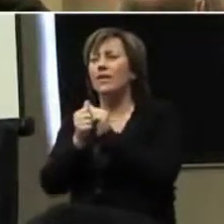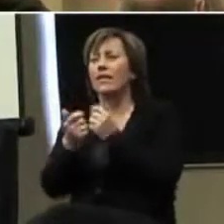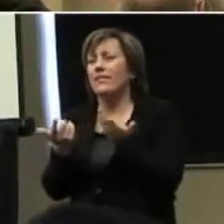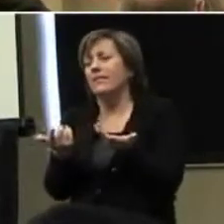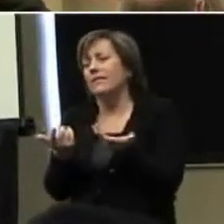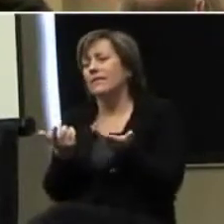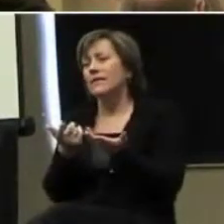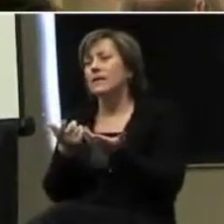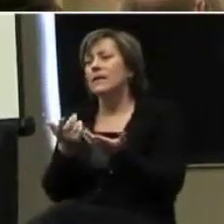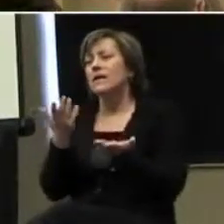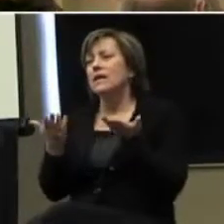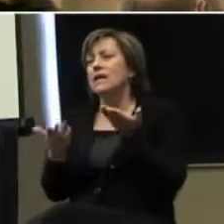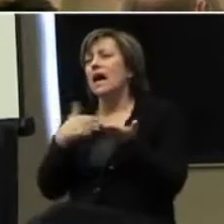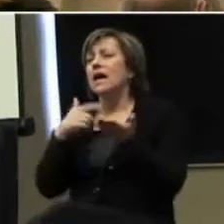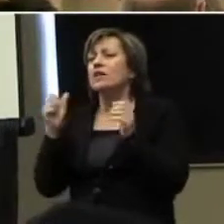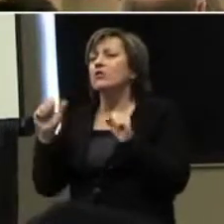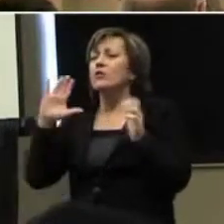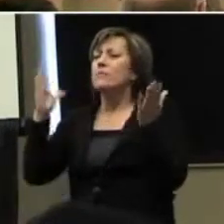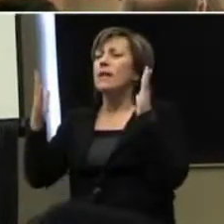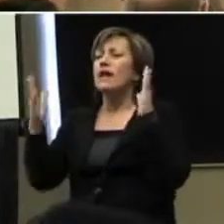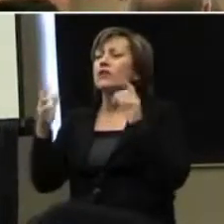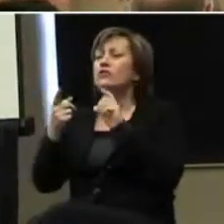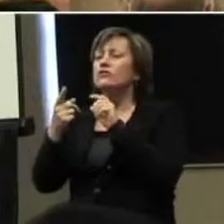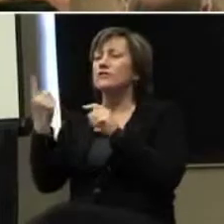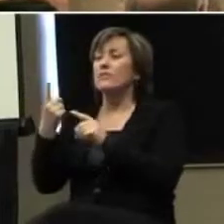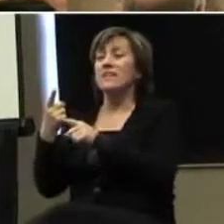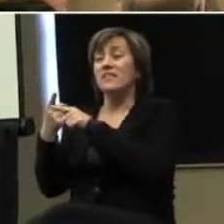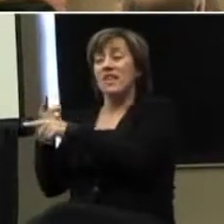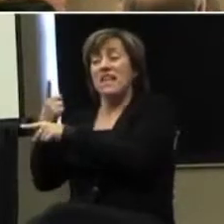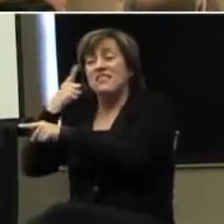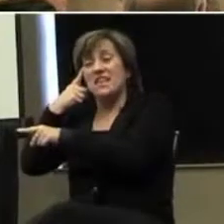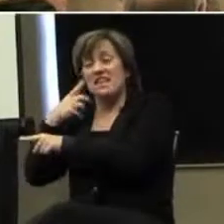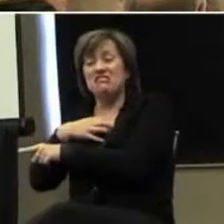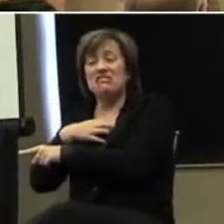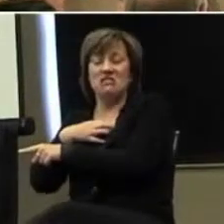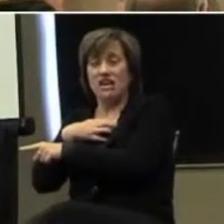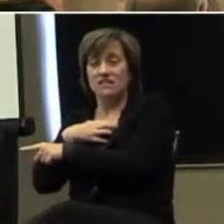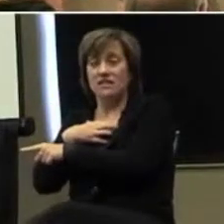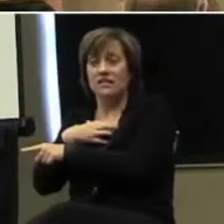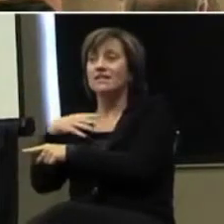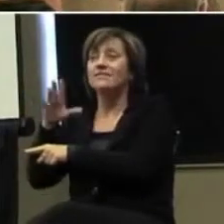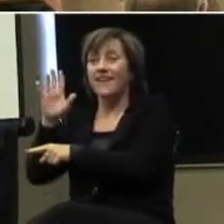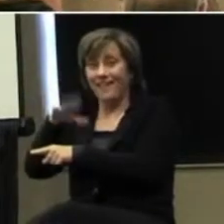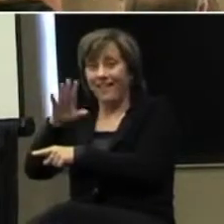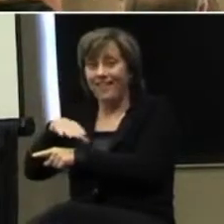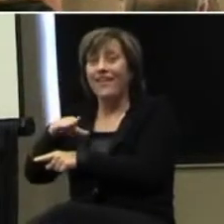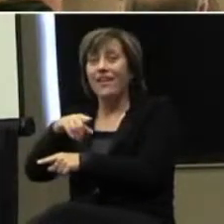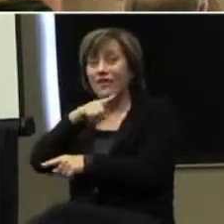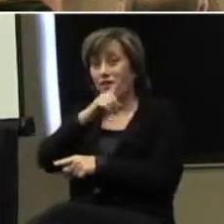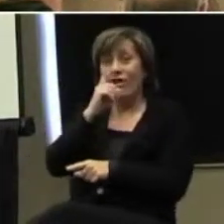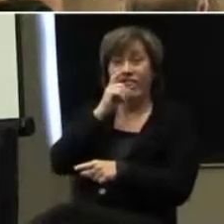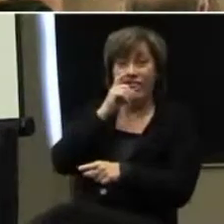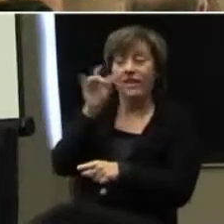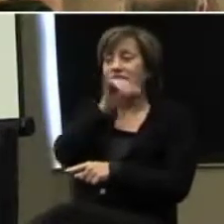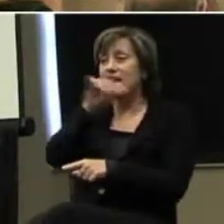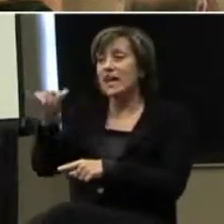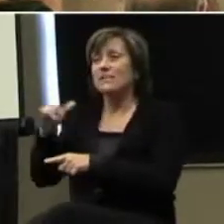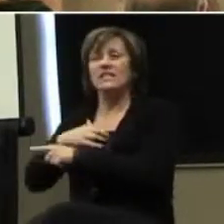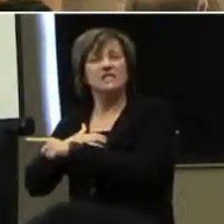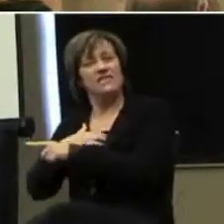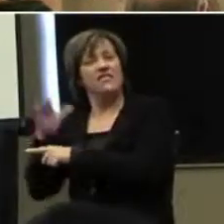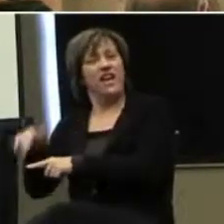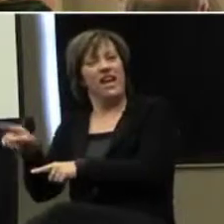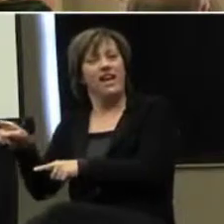But I would compare it to really something that they find disgusting. So every kid finds something disgusting.